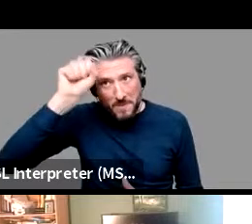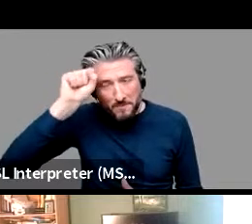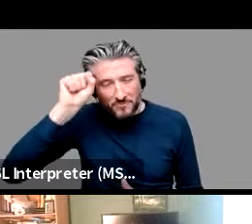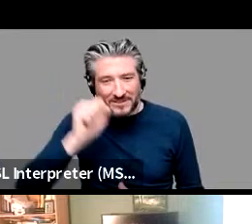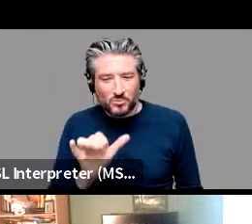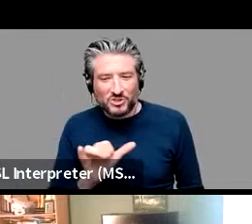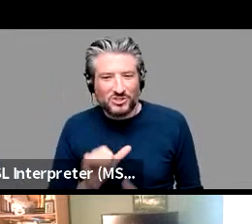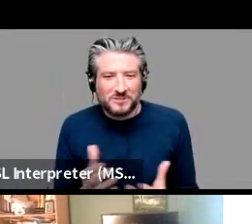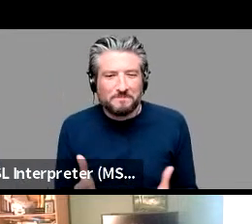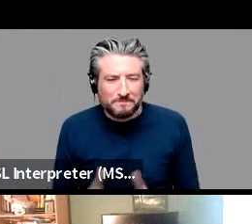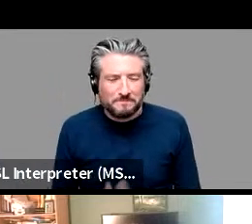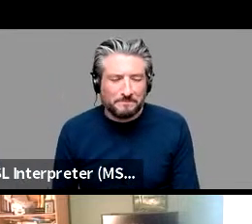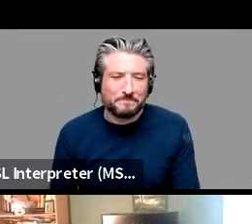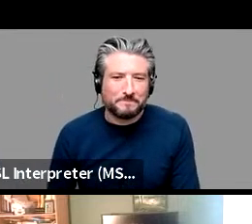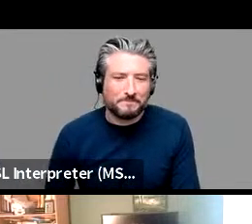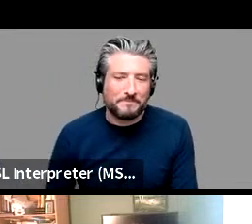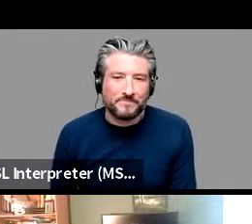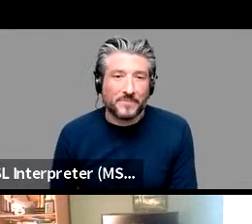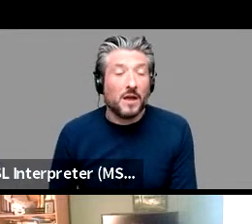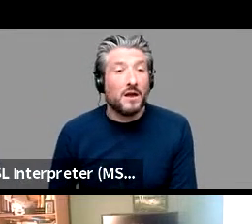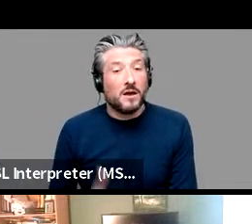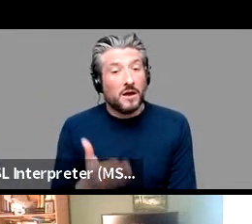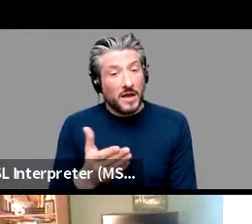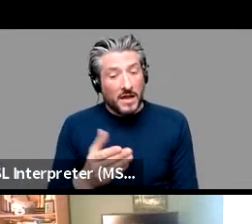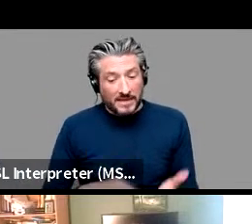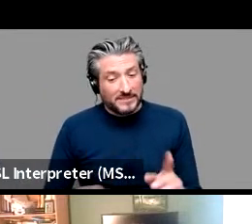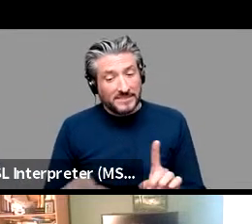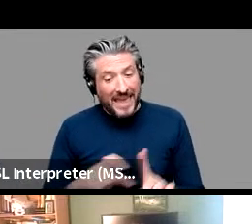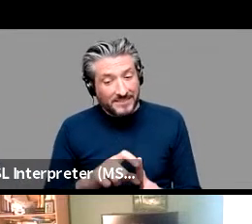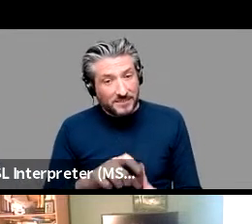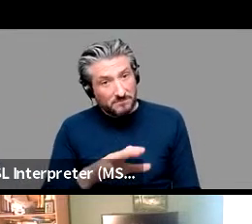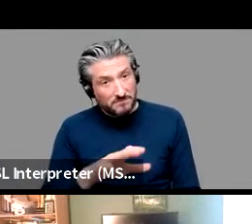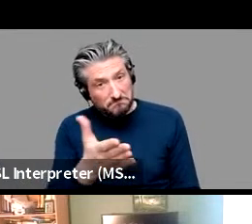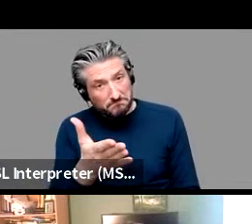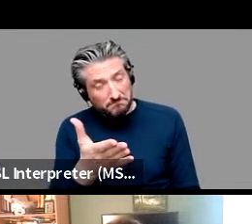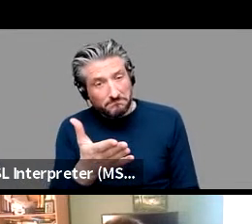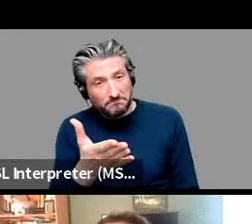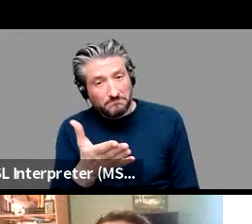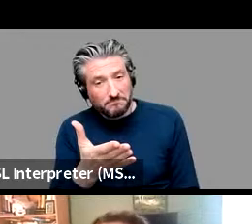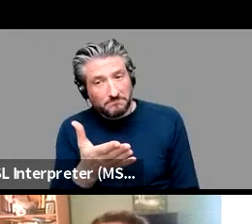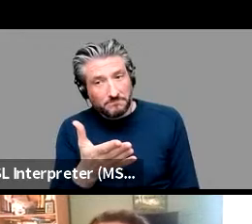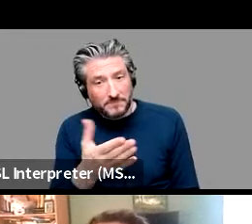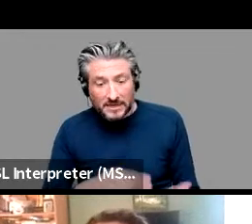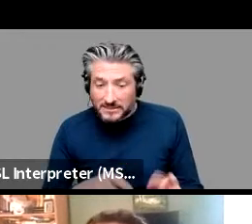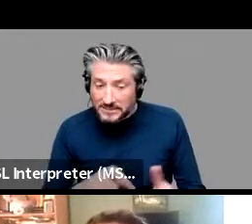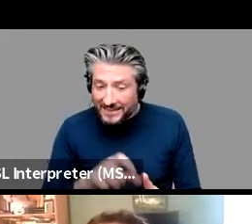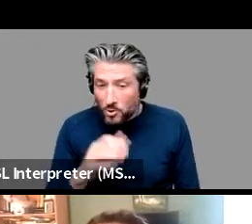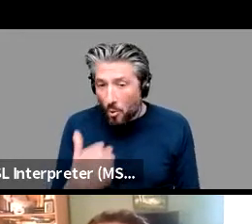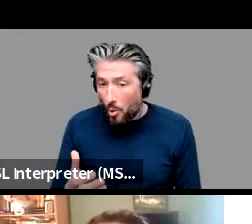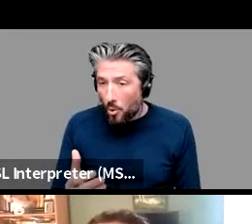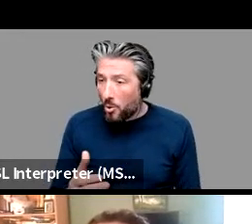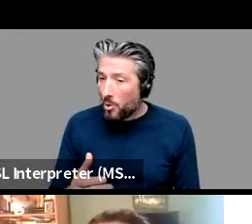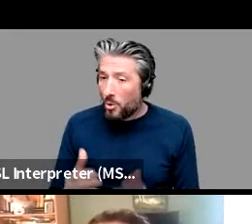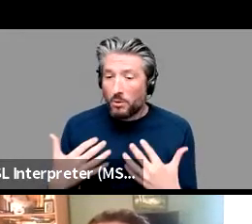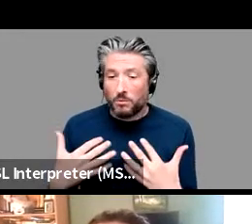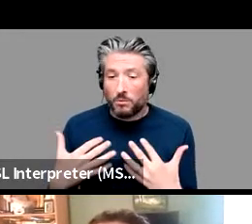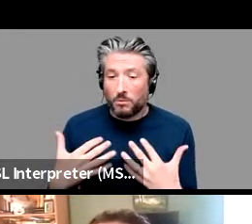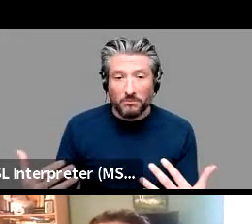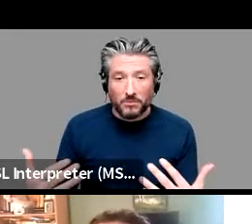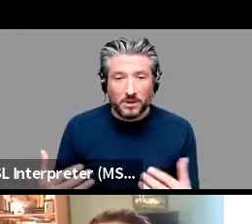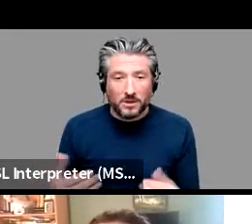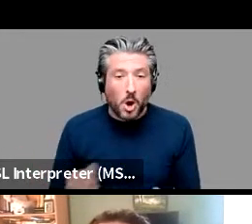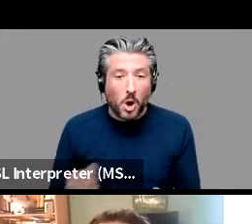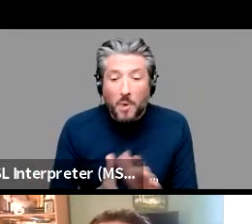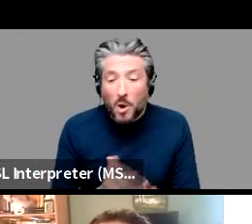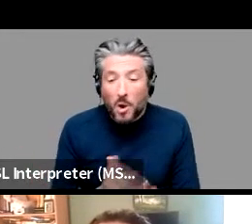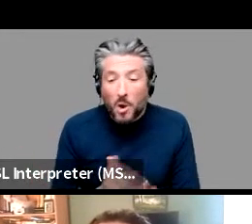thank you um martin ted do you guys have any you want to jump in i can also take questions from the floor or from bodo and adam as